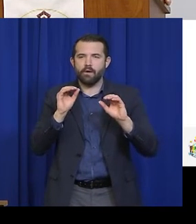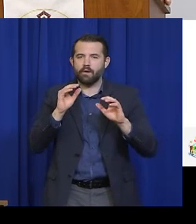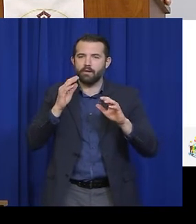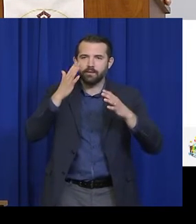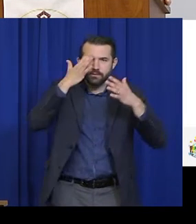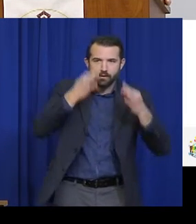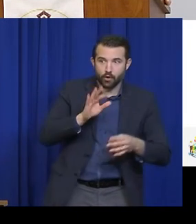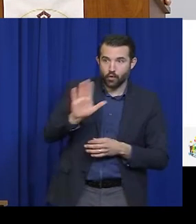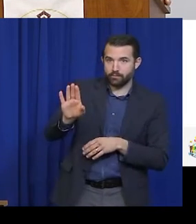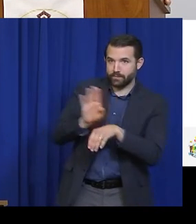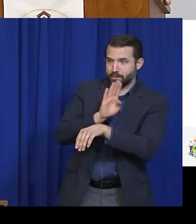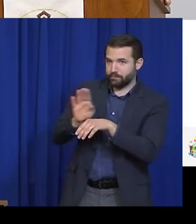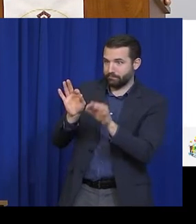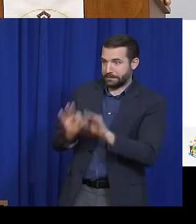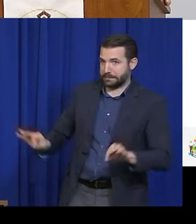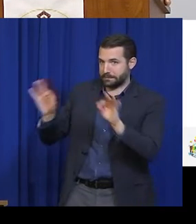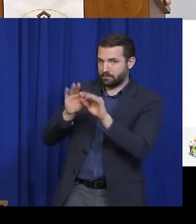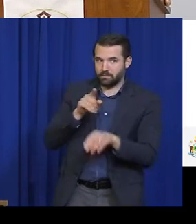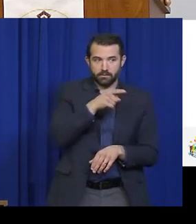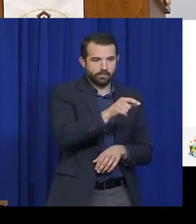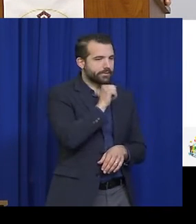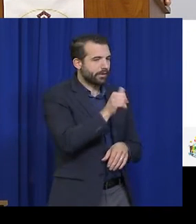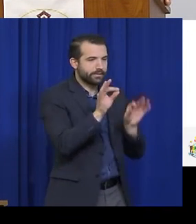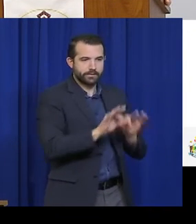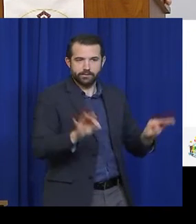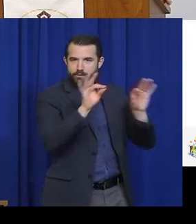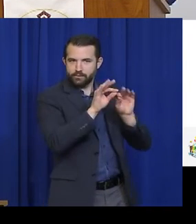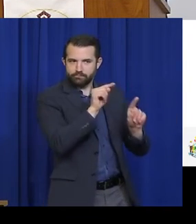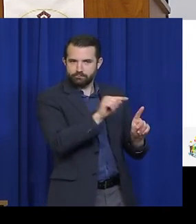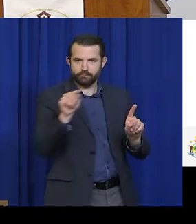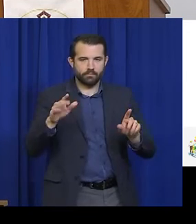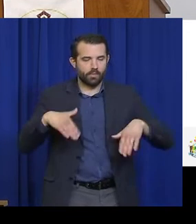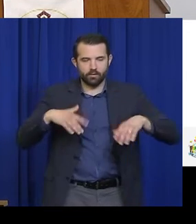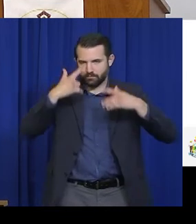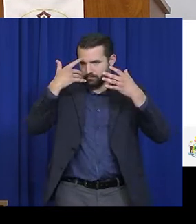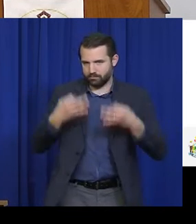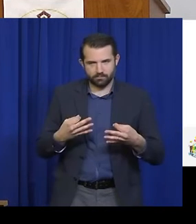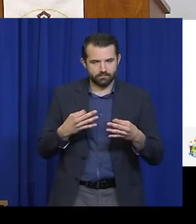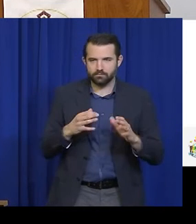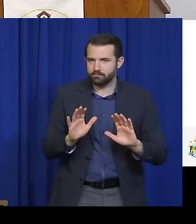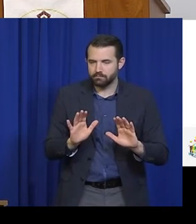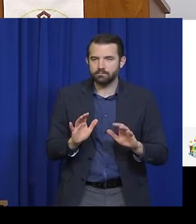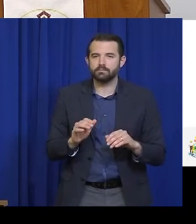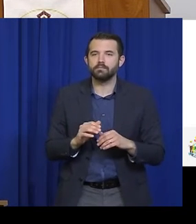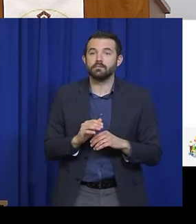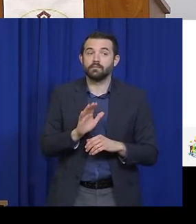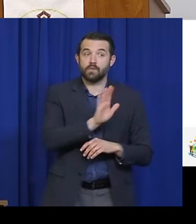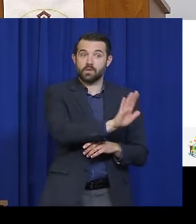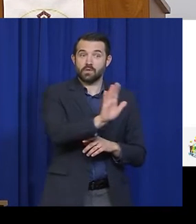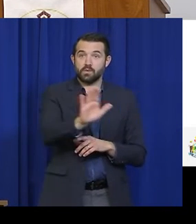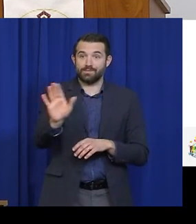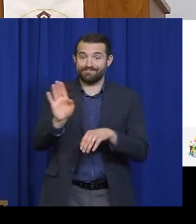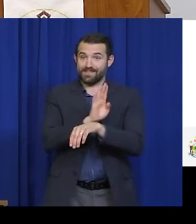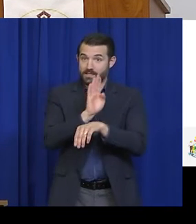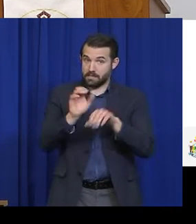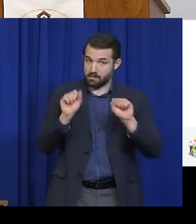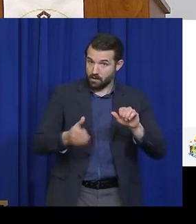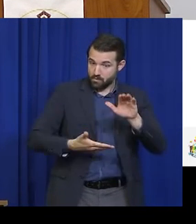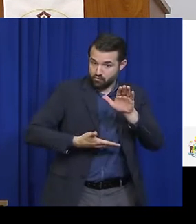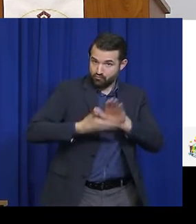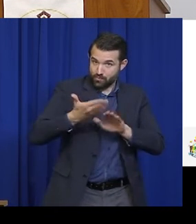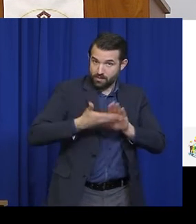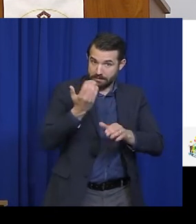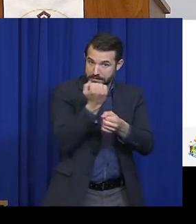essential or non-essential. It is about whether and how any business or activity may reopen,